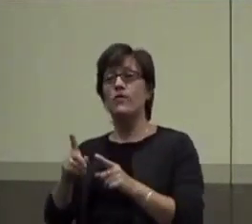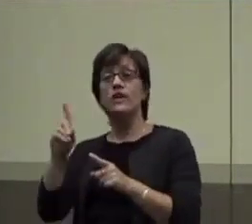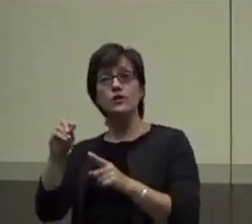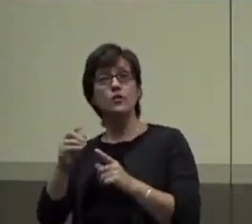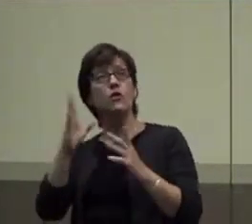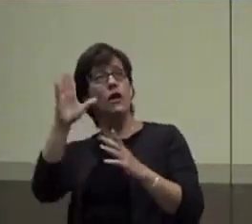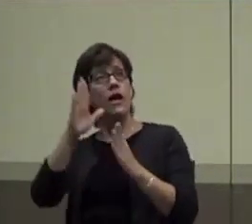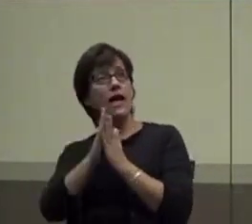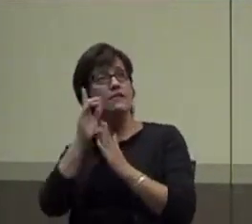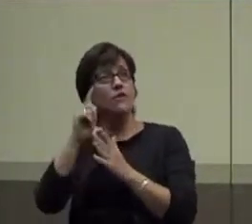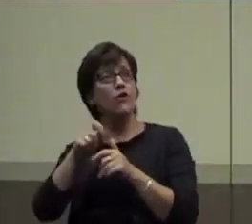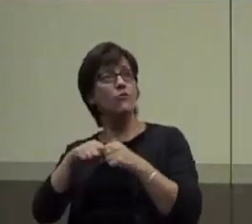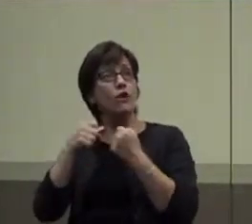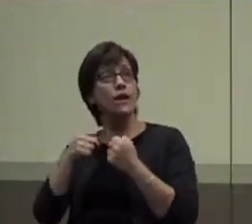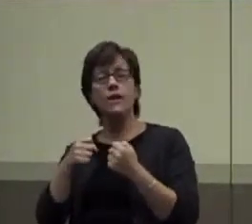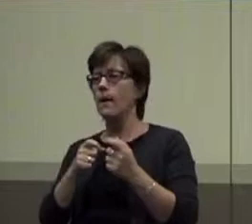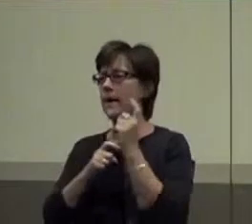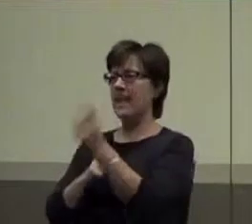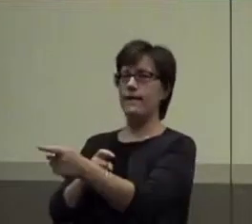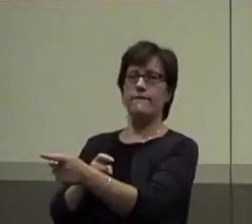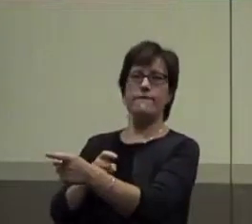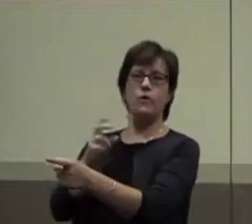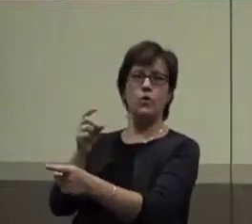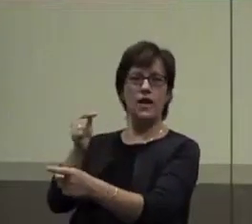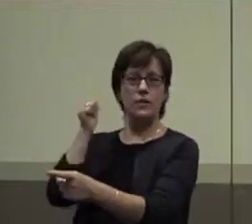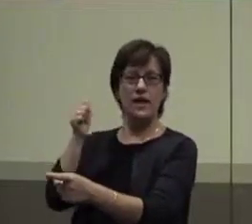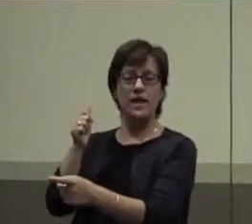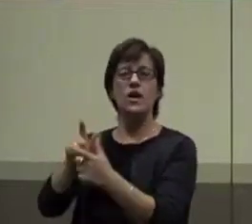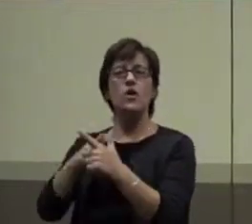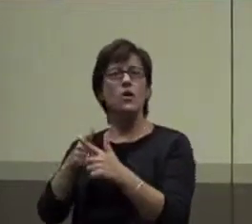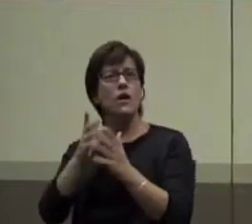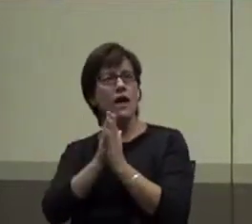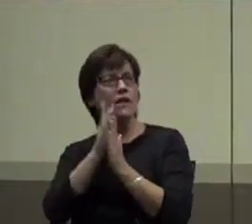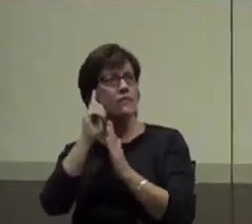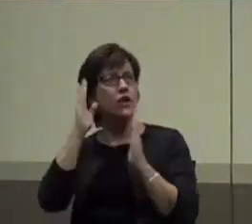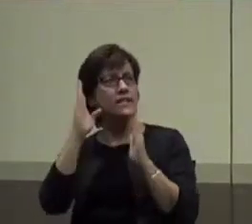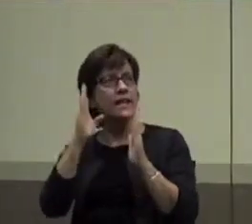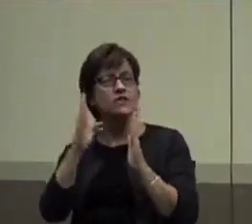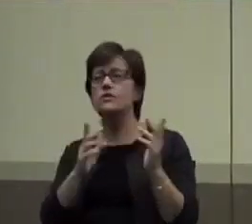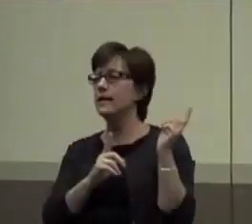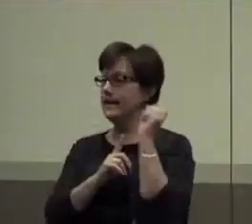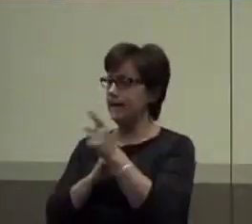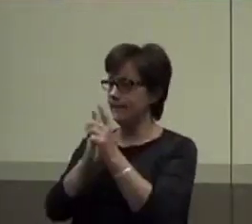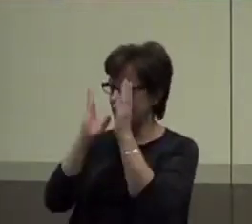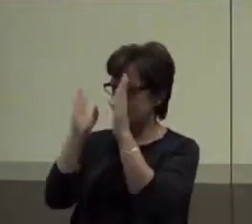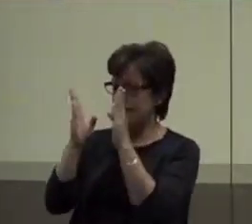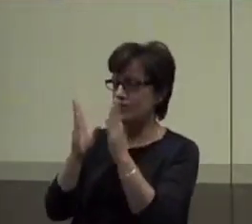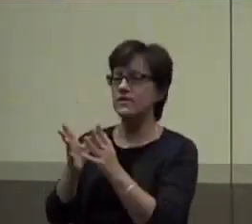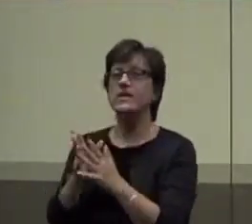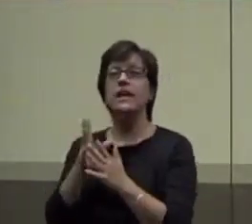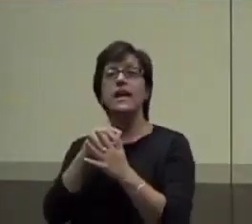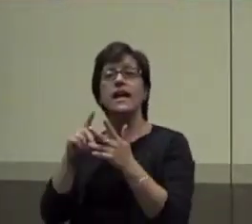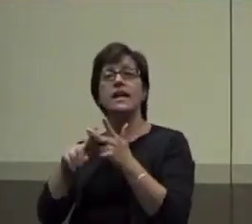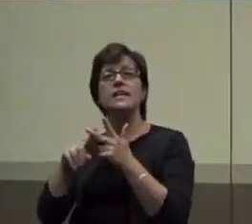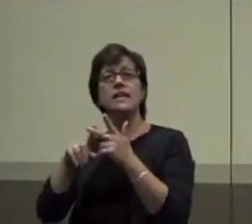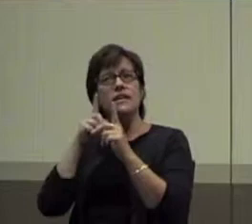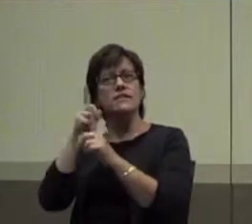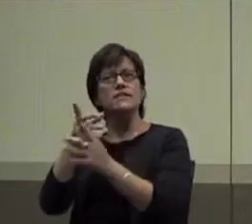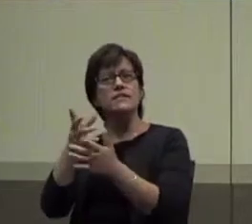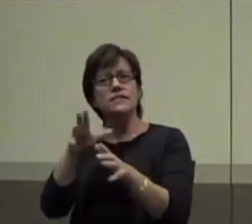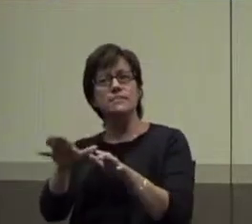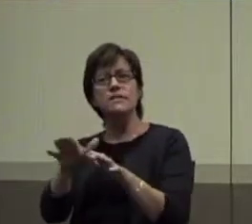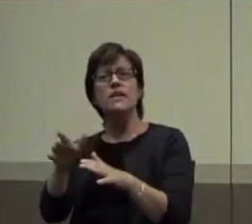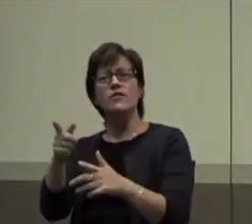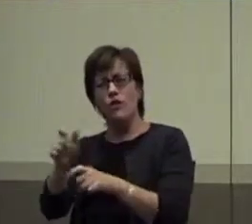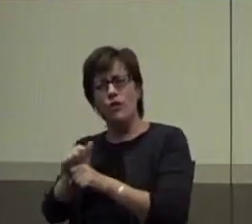the break, boom, we're going to give them that break. Or if they ask for attention, we're going to give them that attention. And the desired behaviors, they're working their butts off